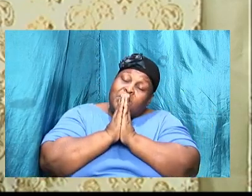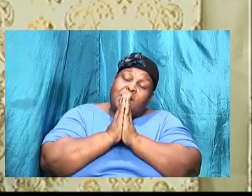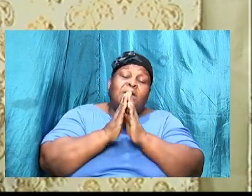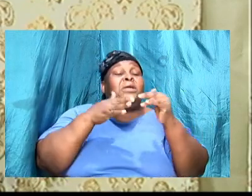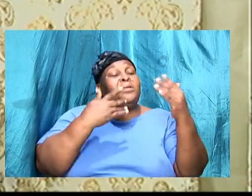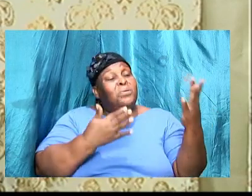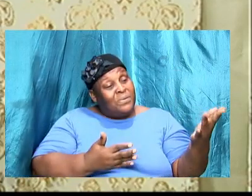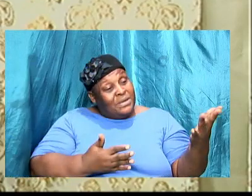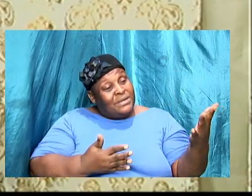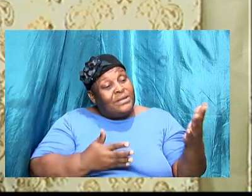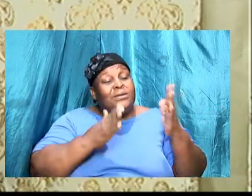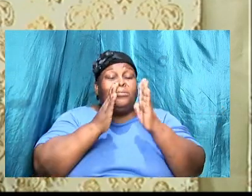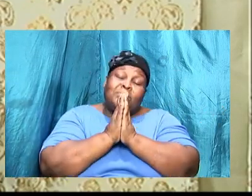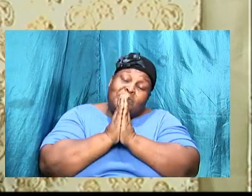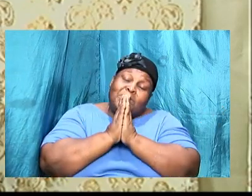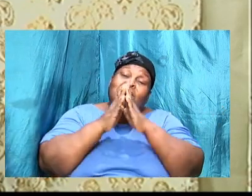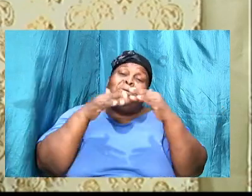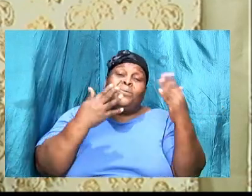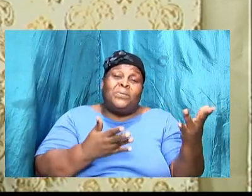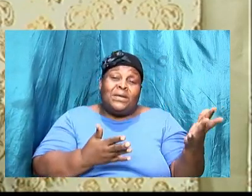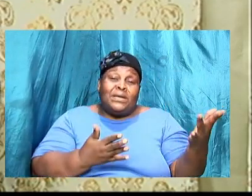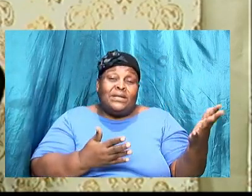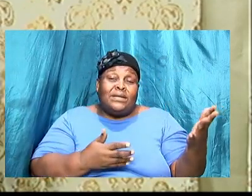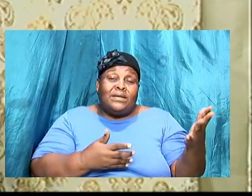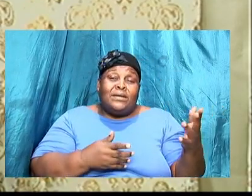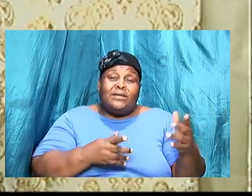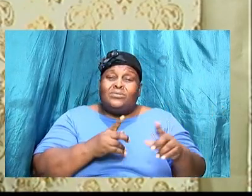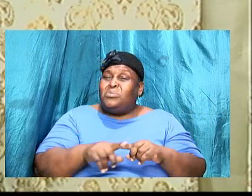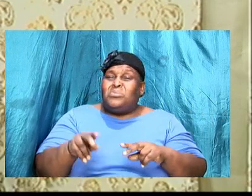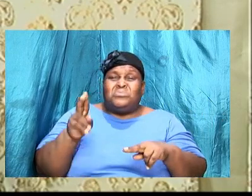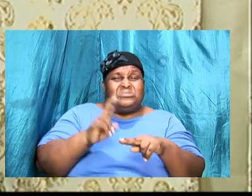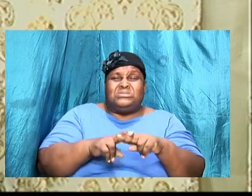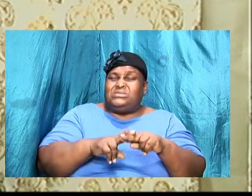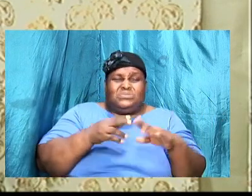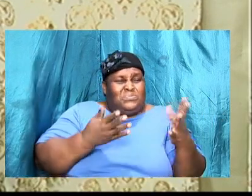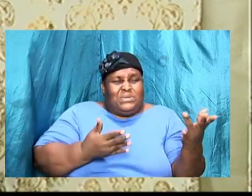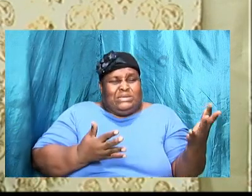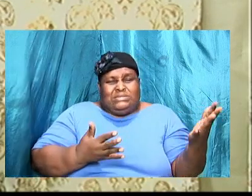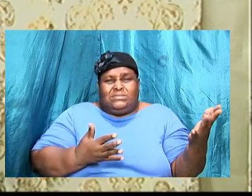praying and you waiting but you don't know sitting waiting